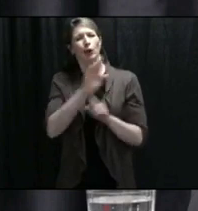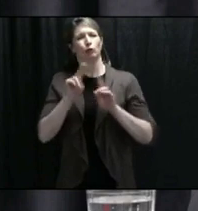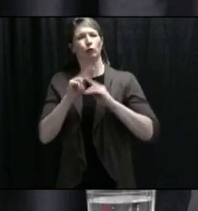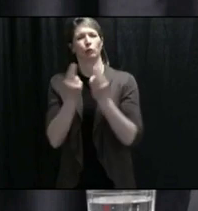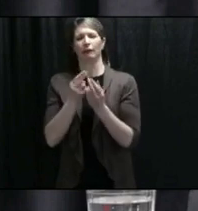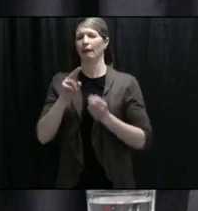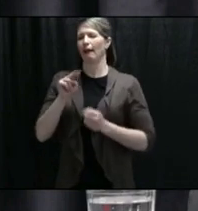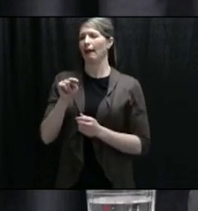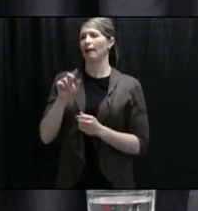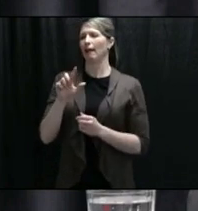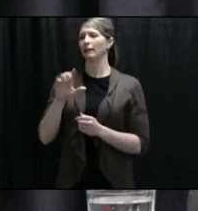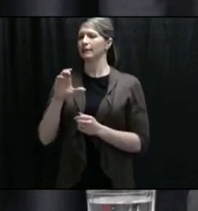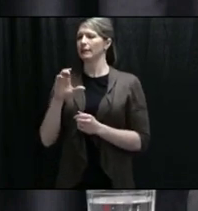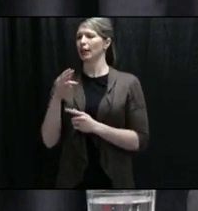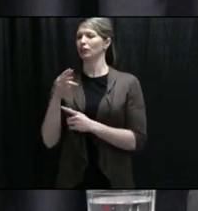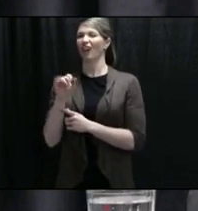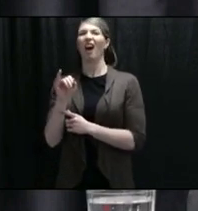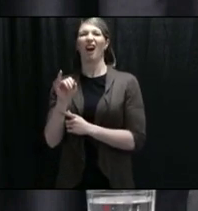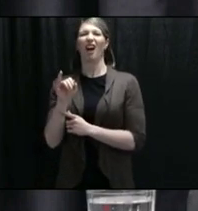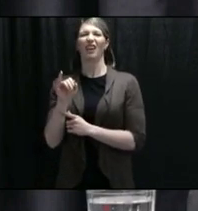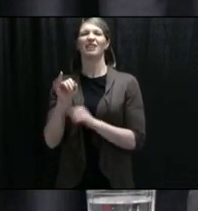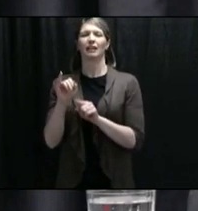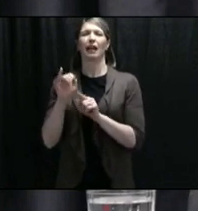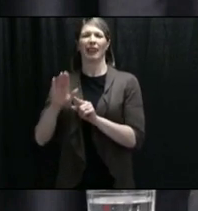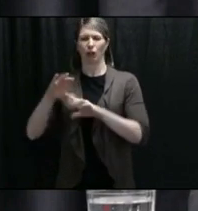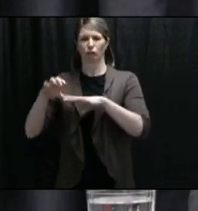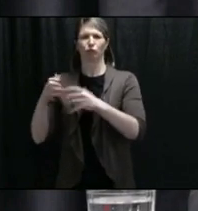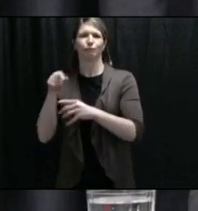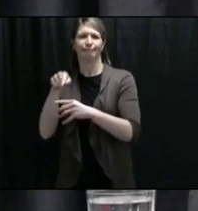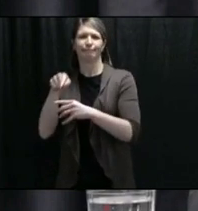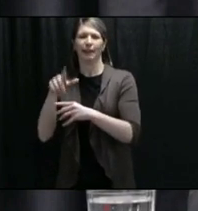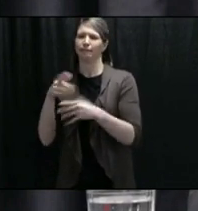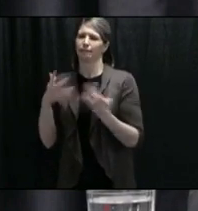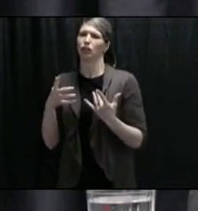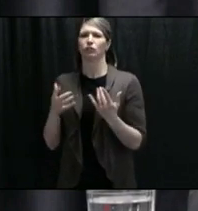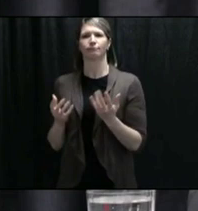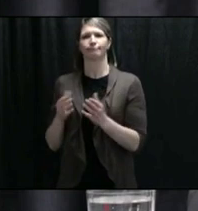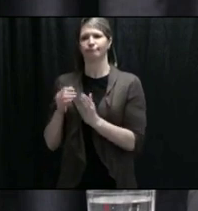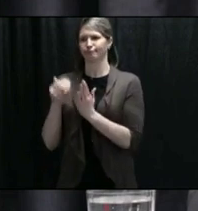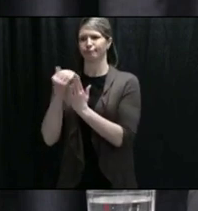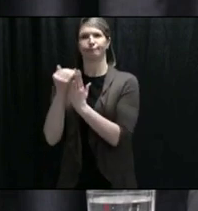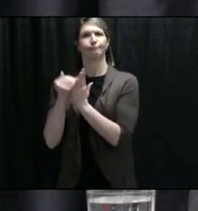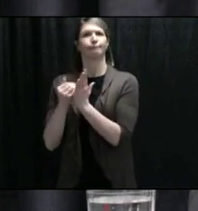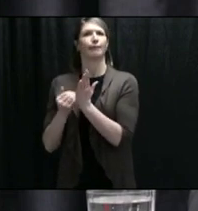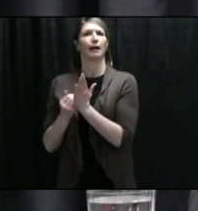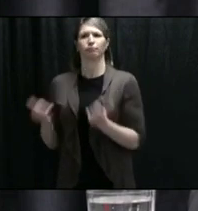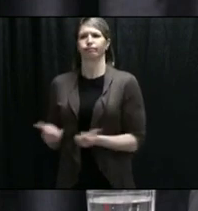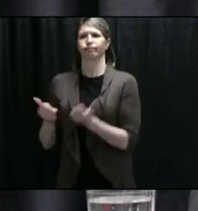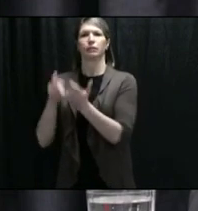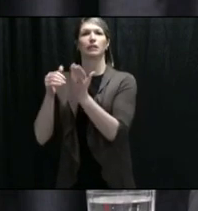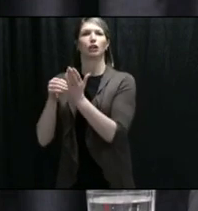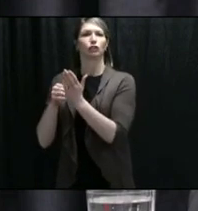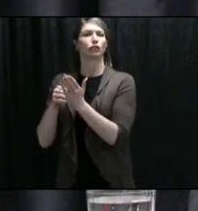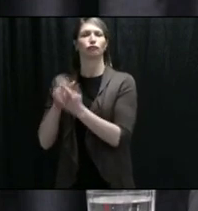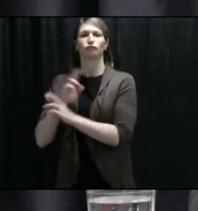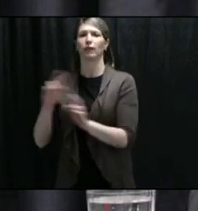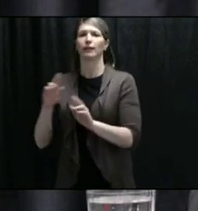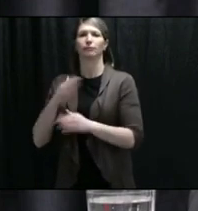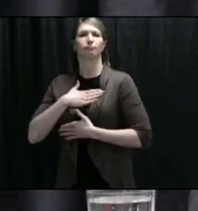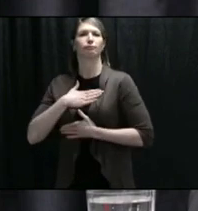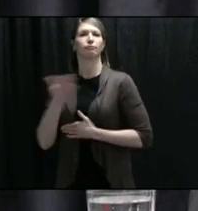that, combined with the regular telehealth backbone that we already have had for decades, should be